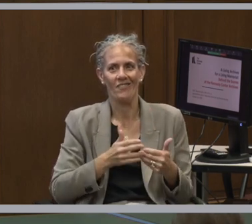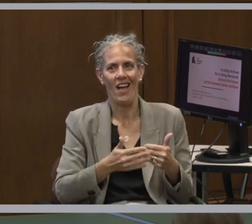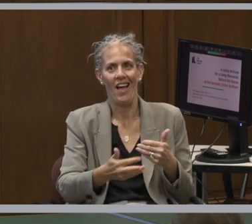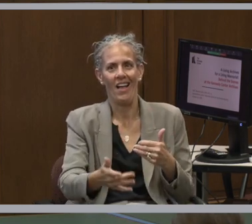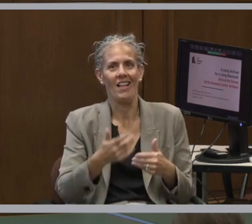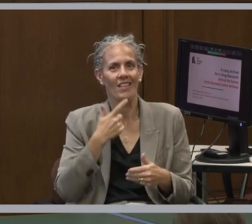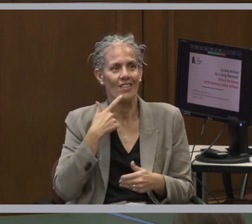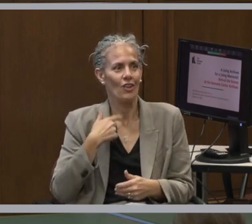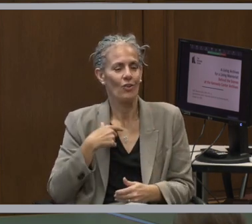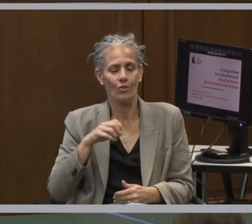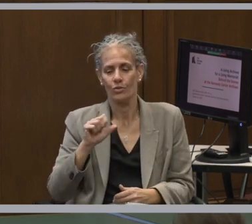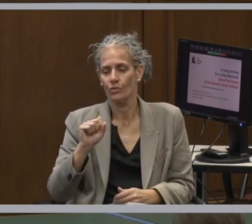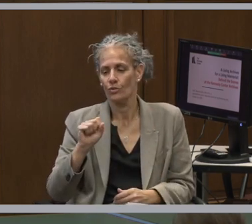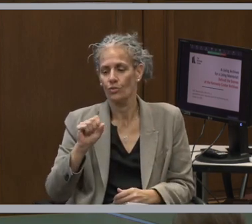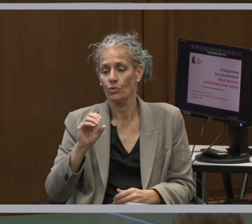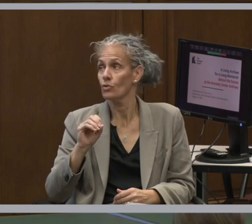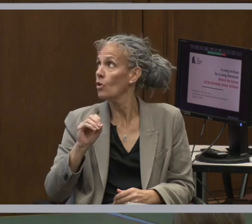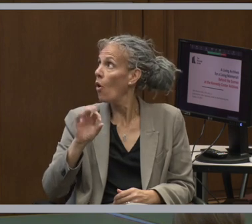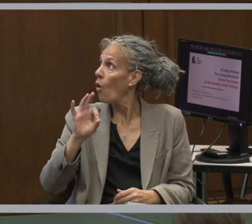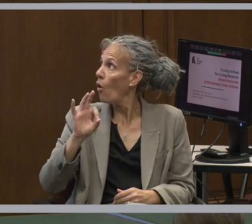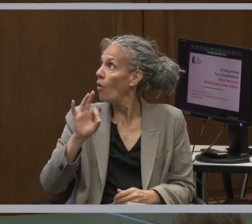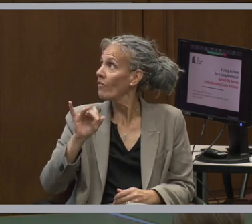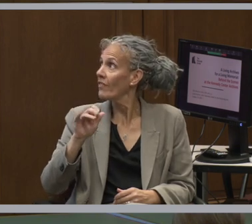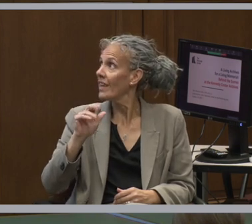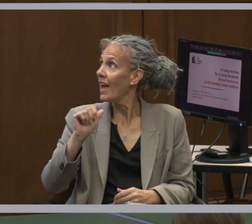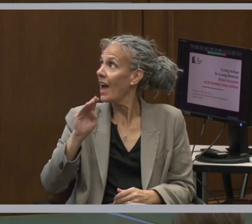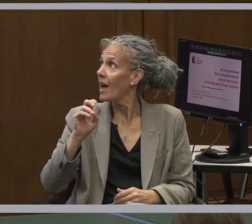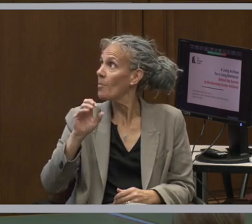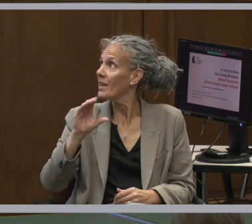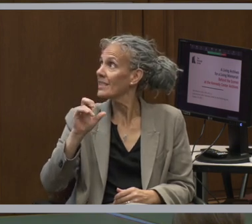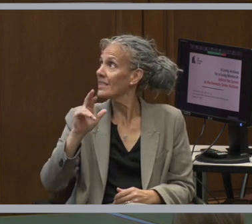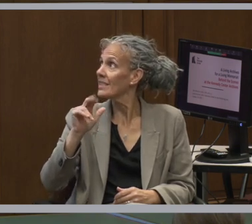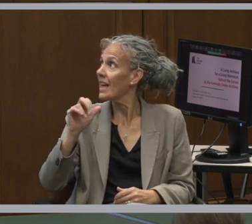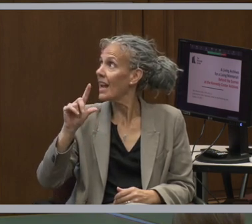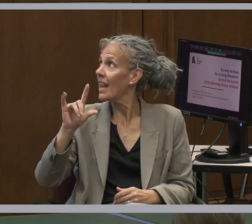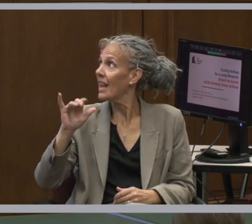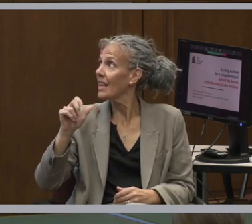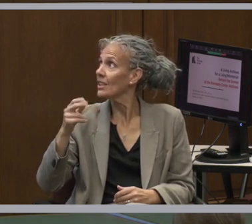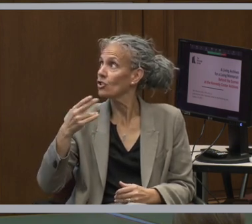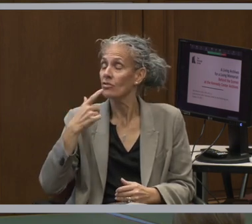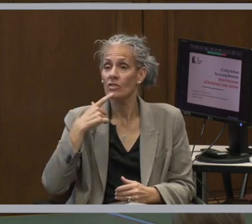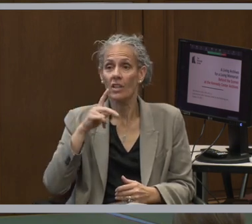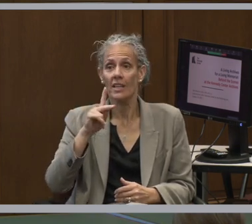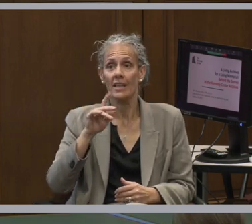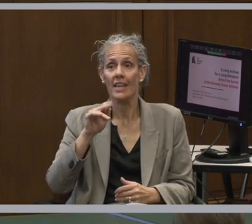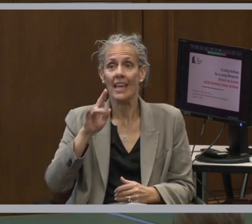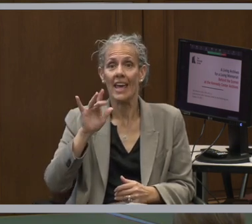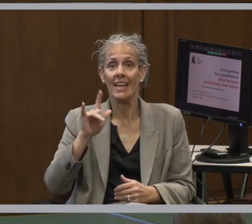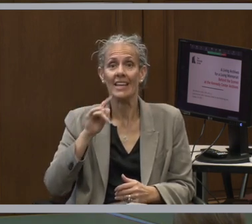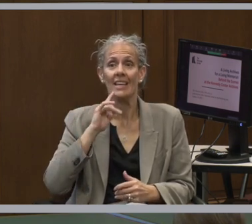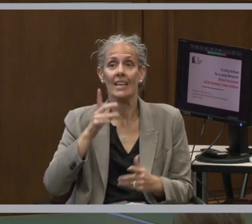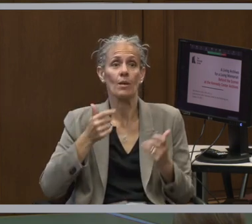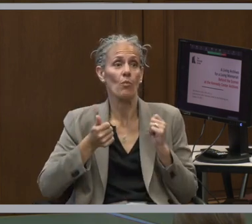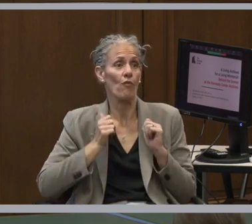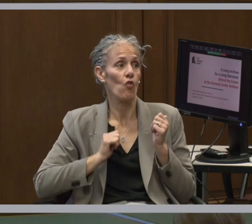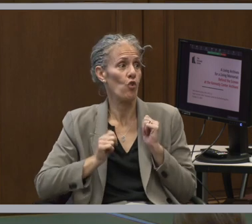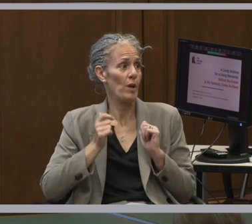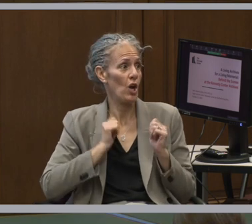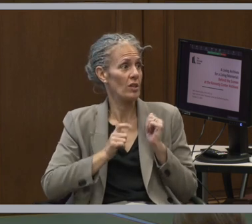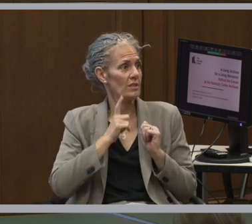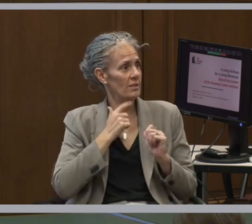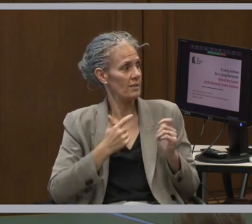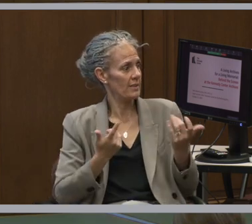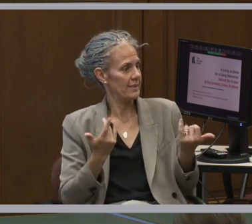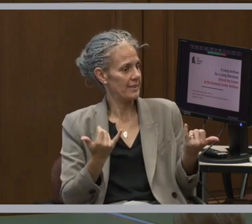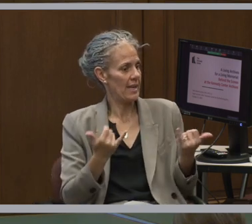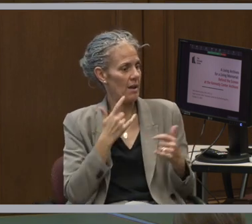Becerralicha. I am the lead archivist at the John F. Kennedy Center for the Performing Arts. And this afternoon, I am going to chat a